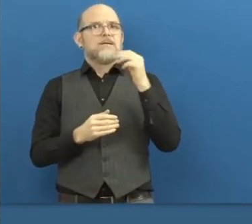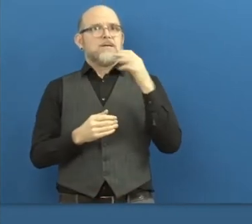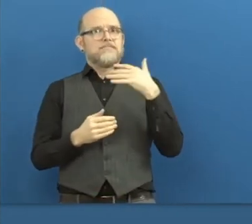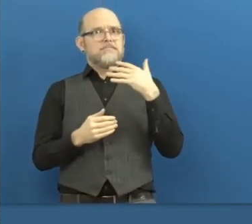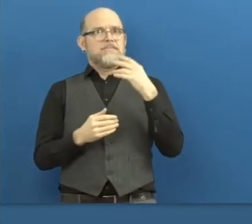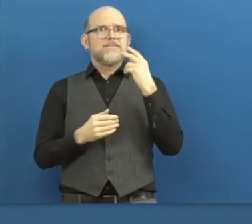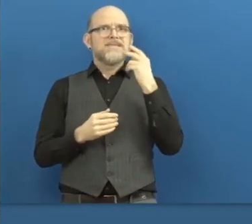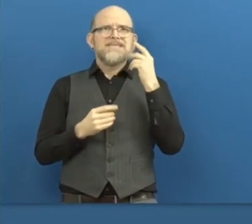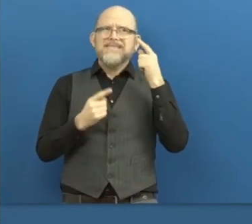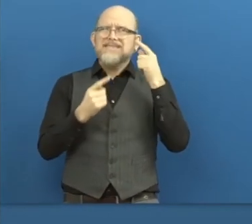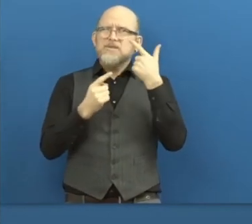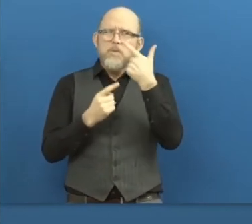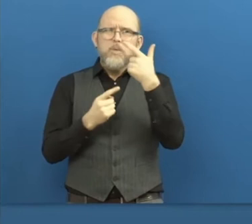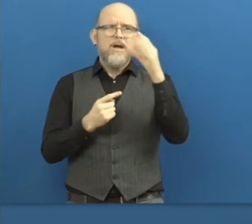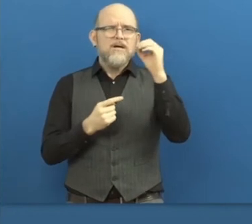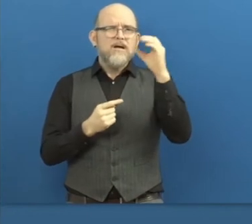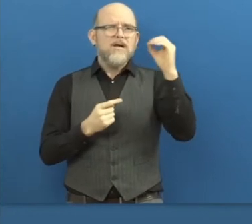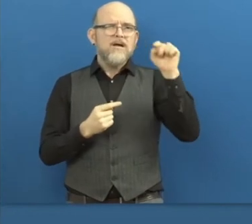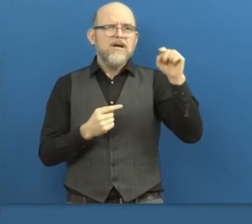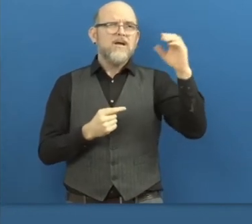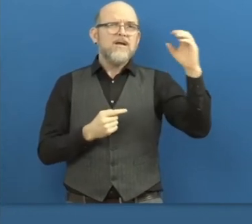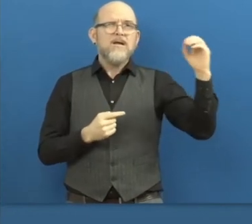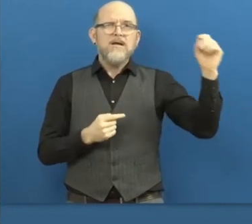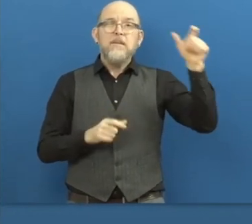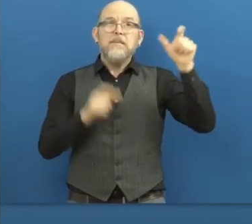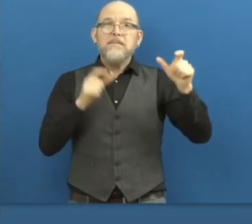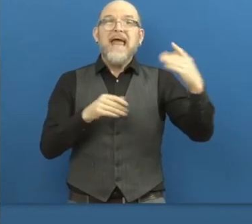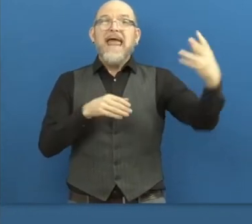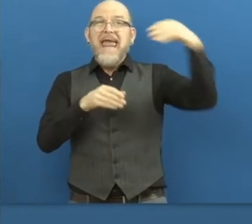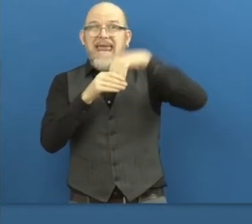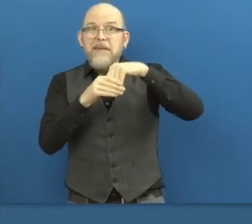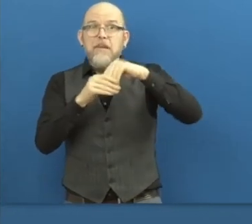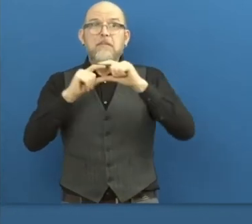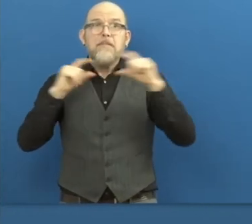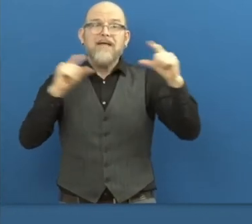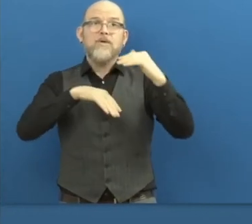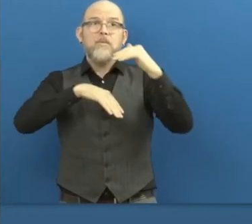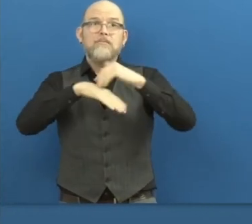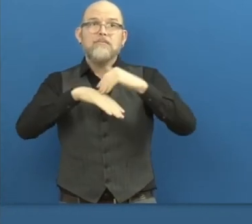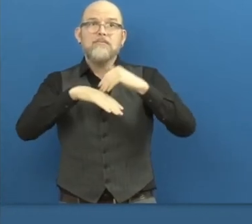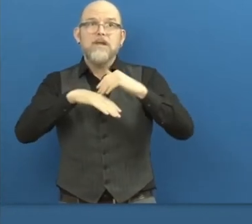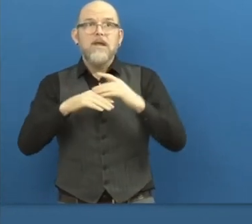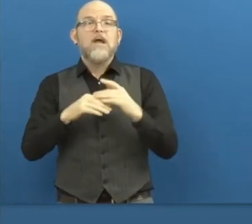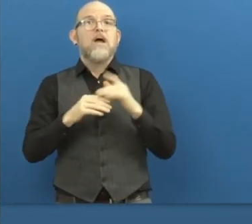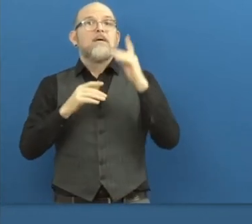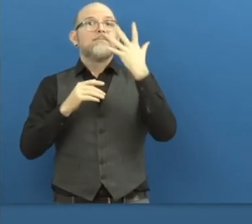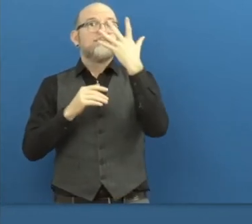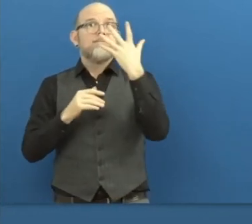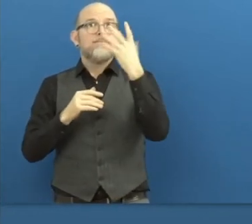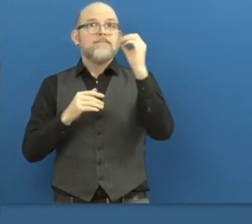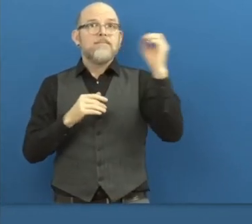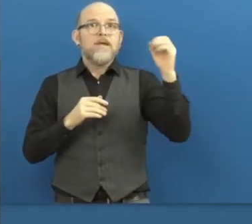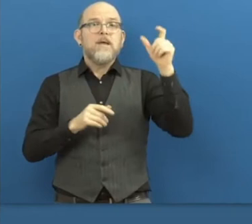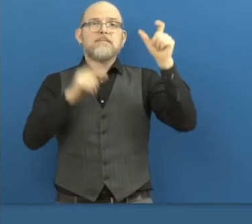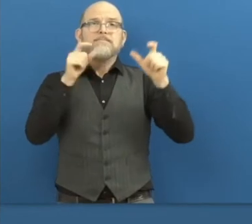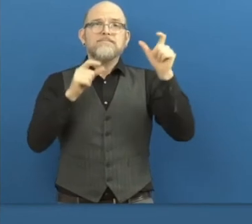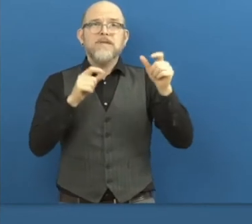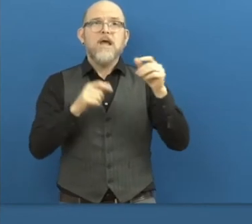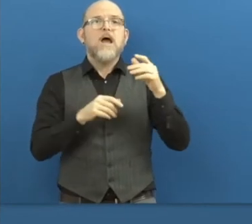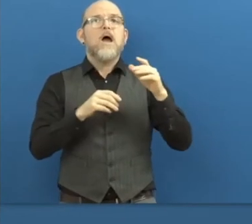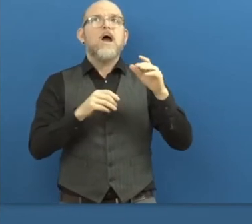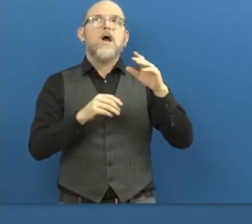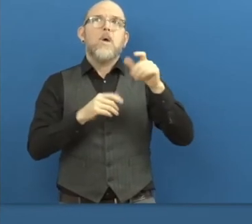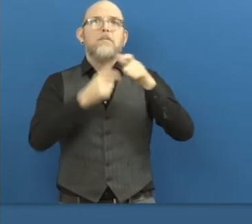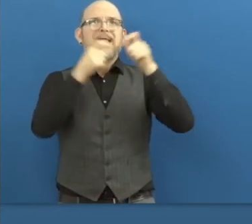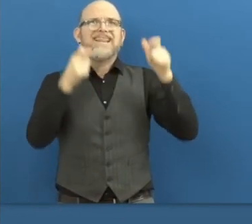having the experience of working with 500 big organizations all across Latin America. And learning from this,